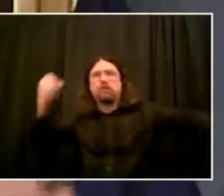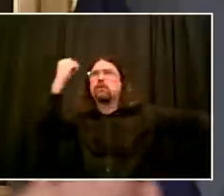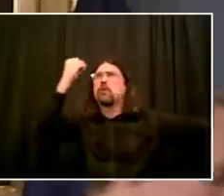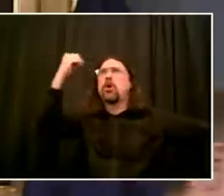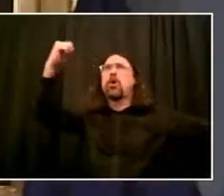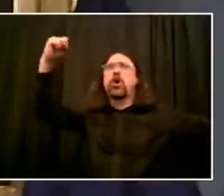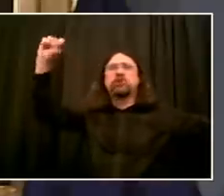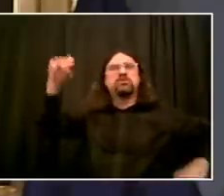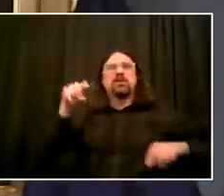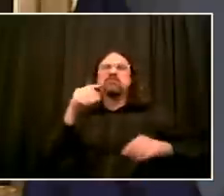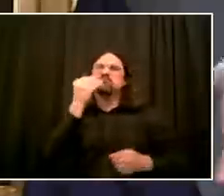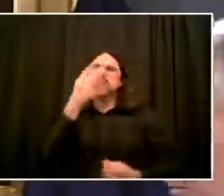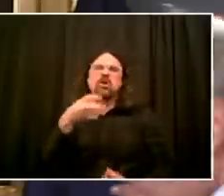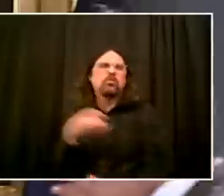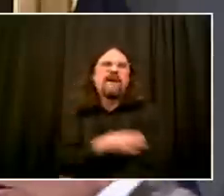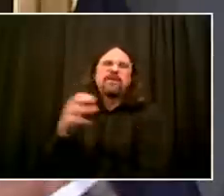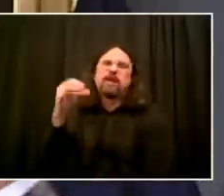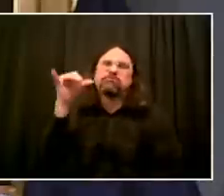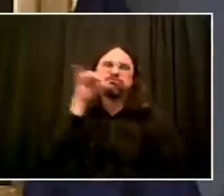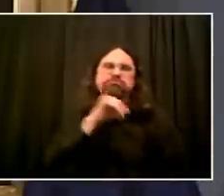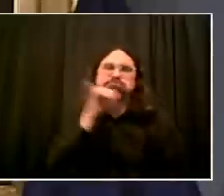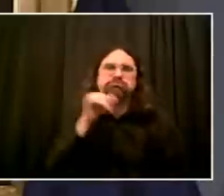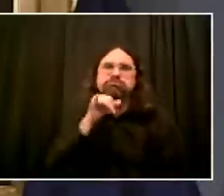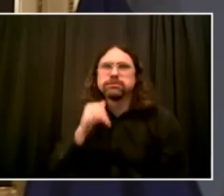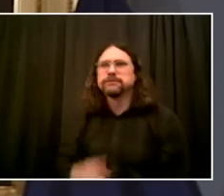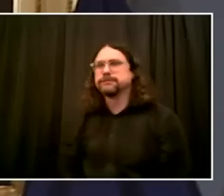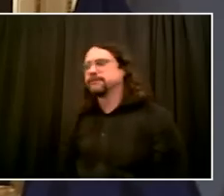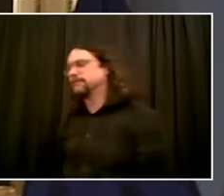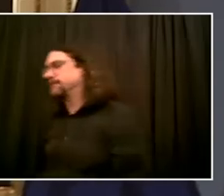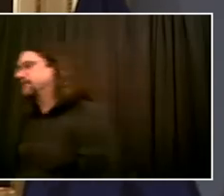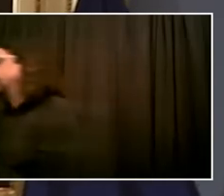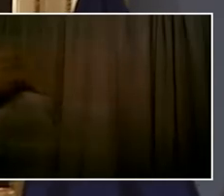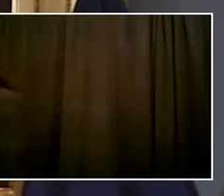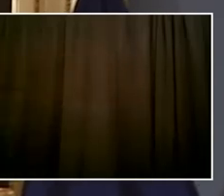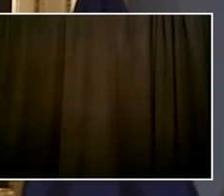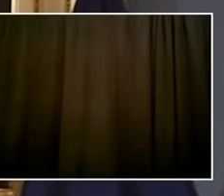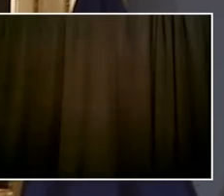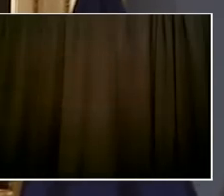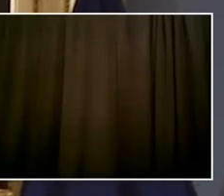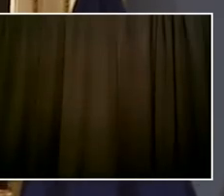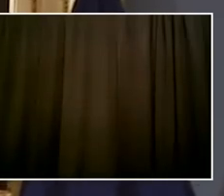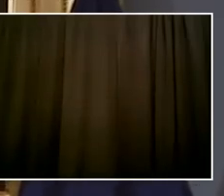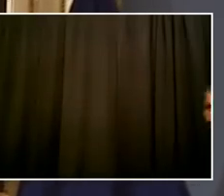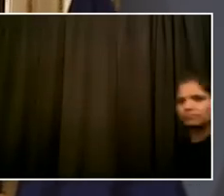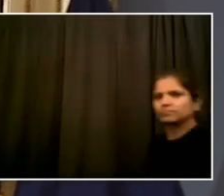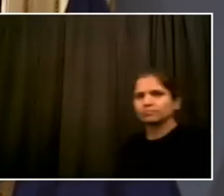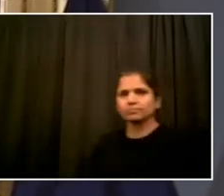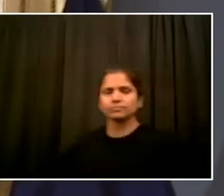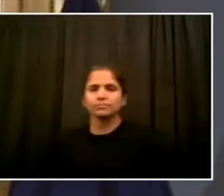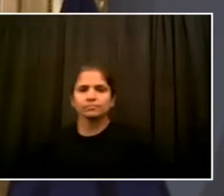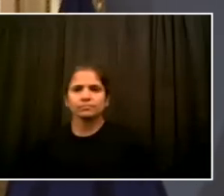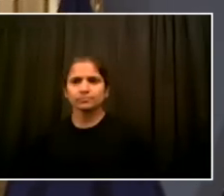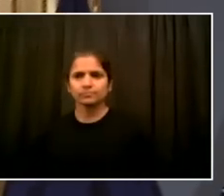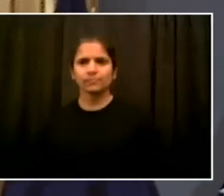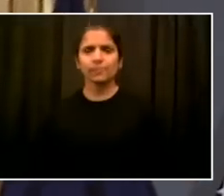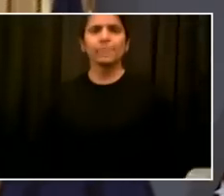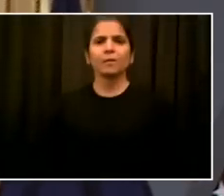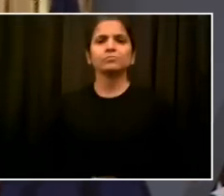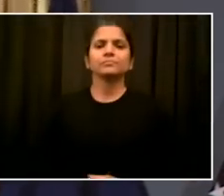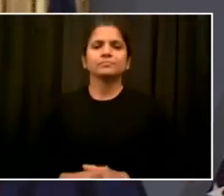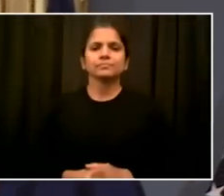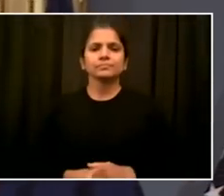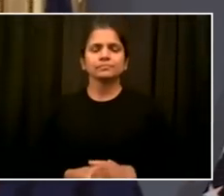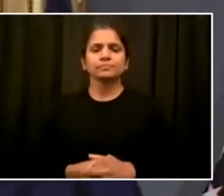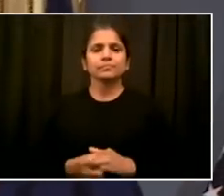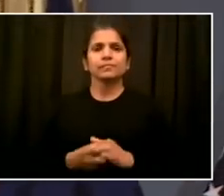Thank you. And just a quick point of conclusion. Again, we want to make sure the people of the city, we want to make sure the news